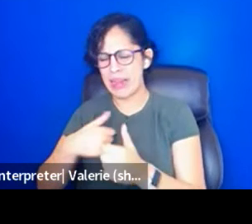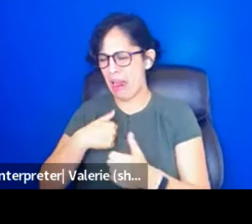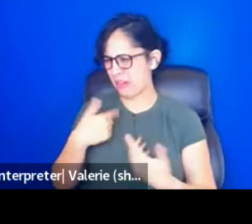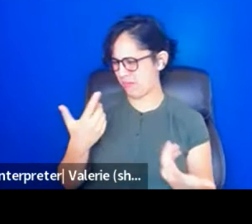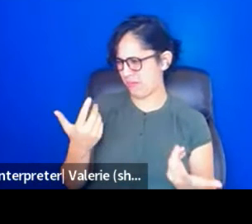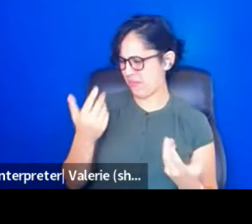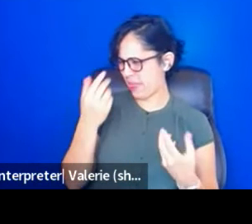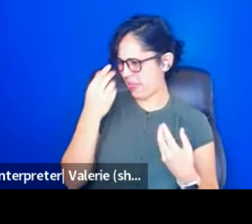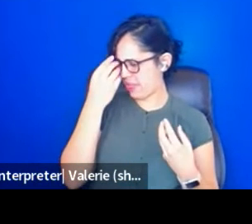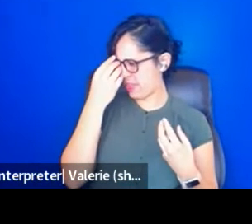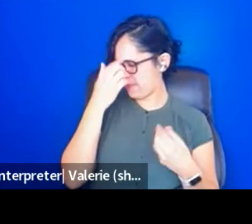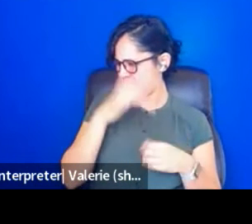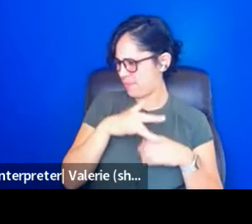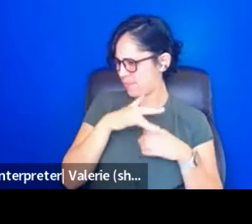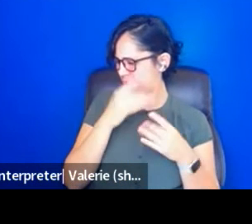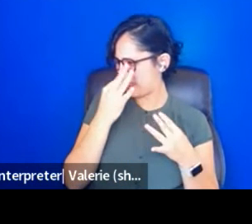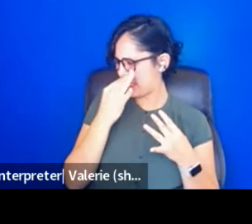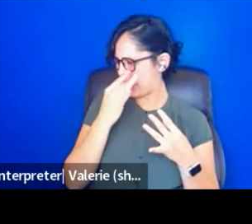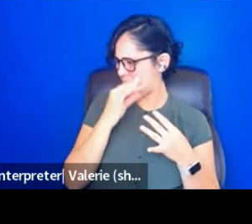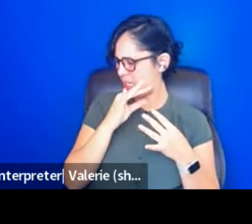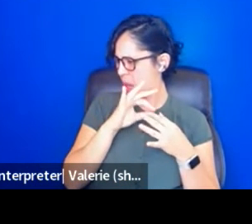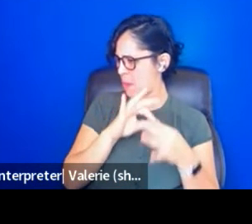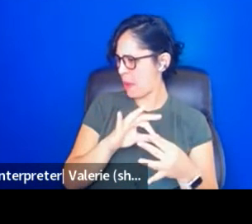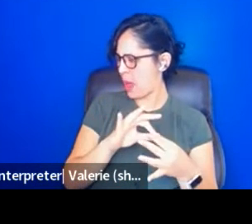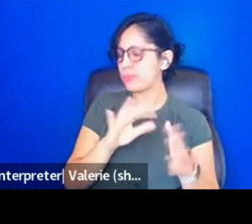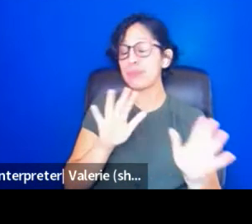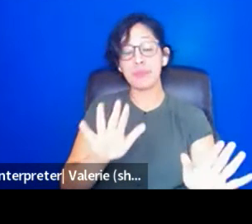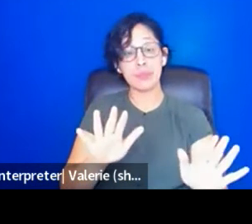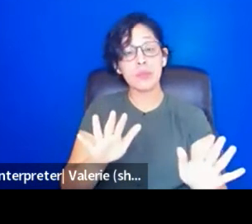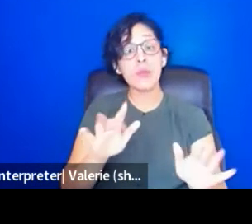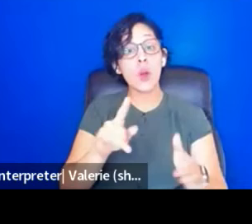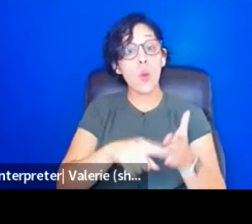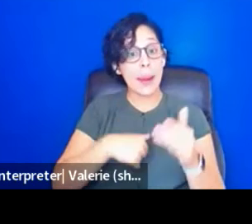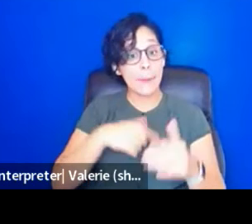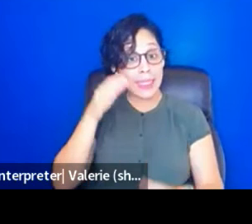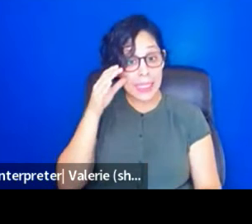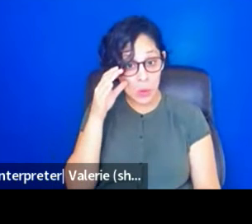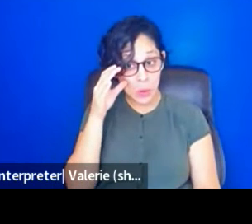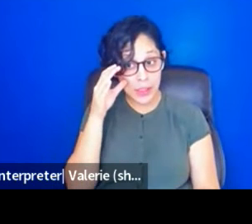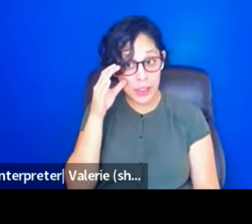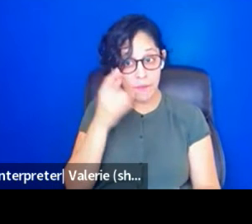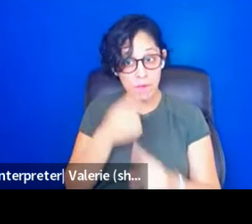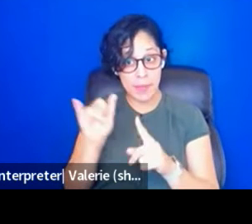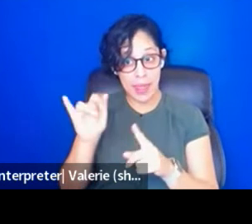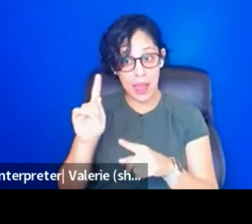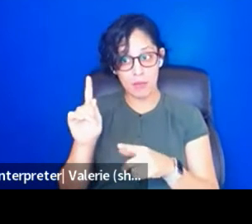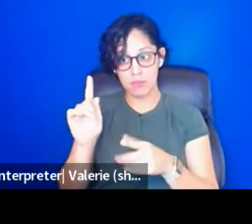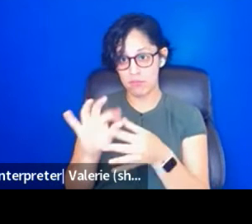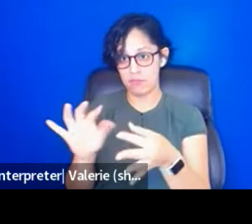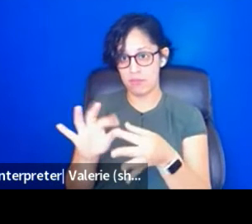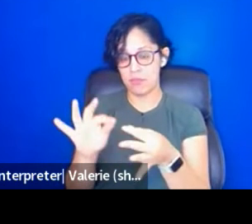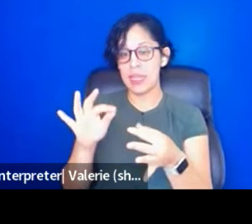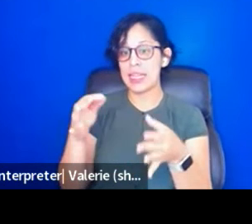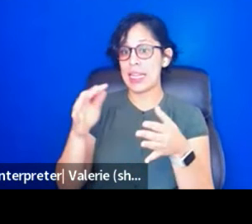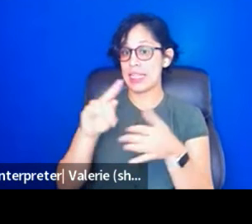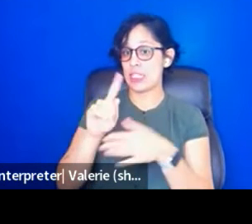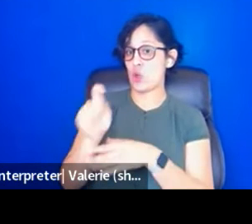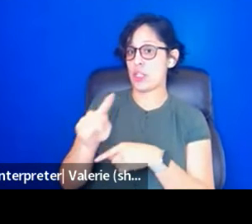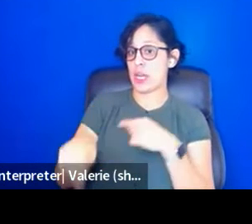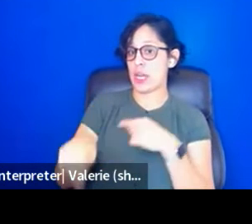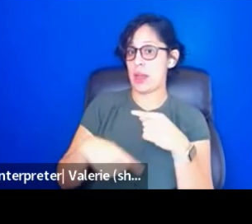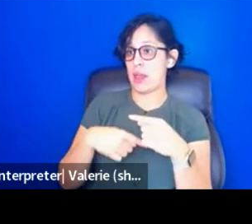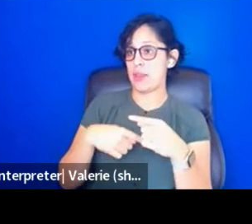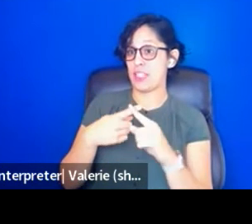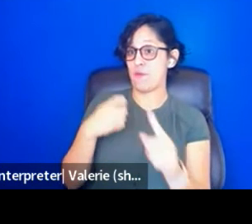thinking about, I try to, what I'm hearing is, uh, uh, is, is a questioning that, that, that really